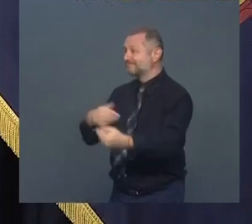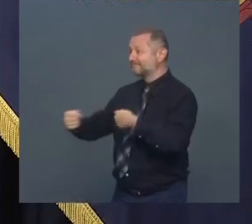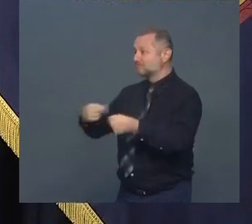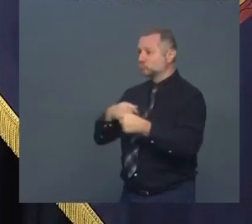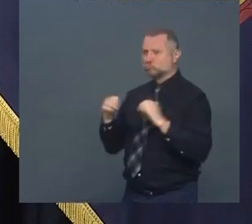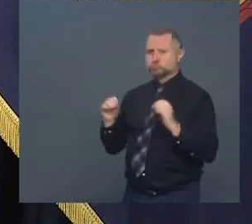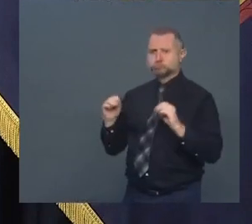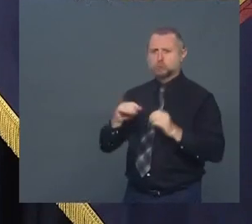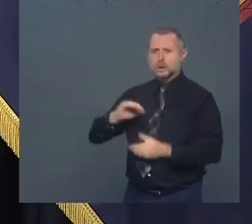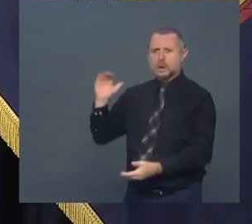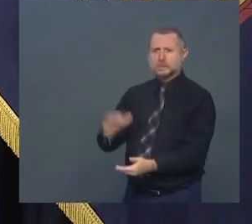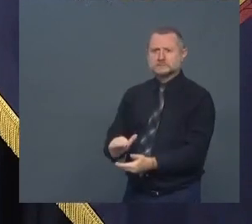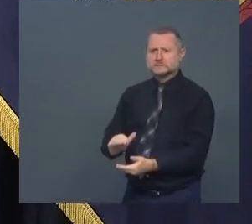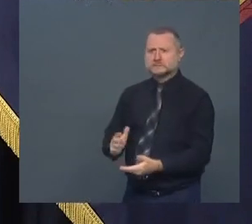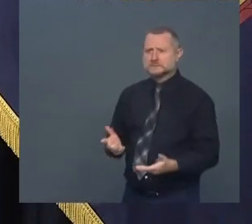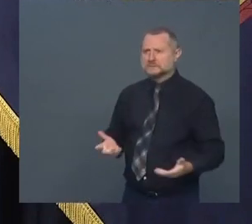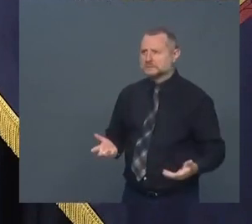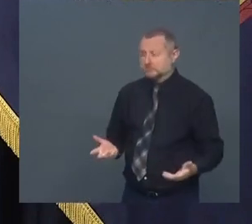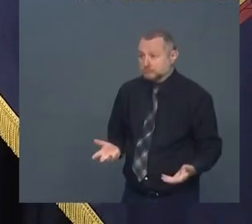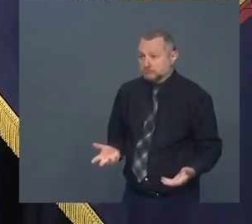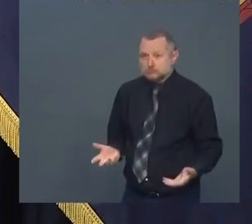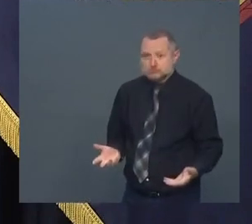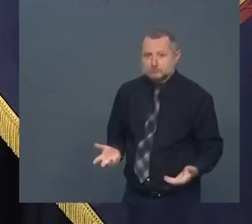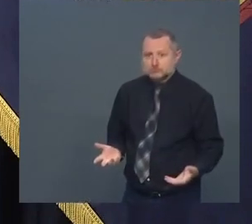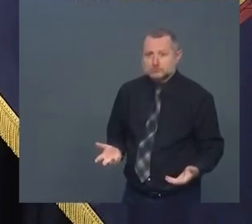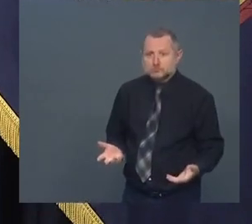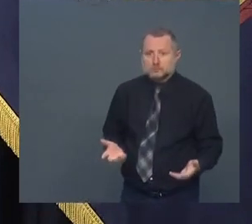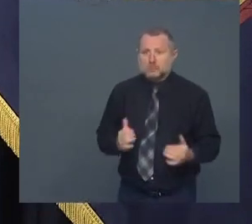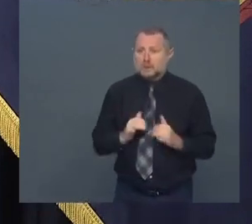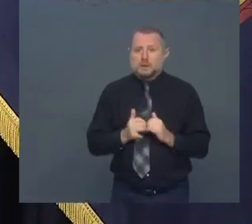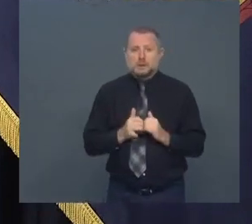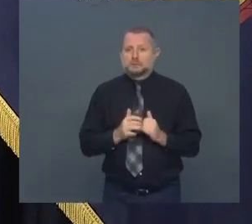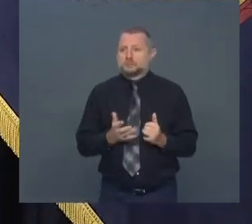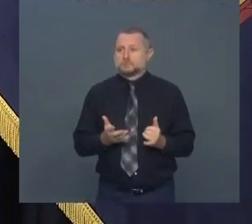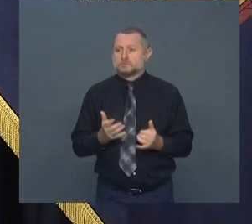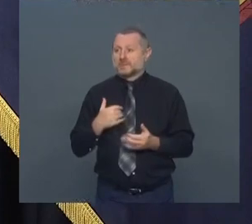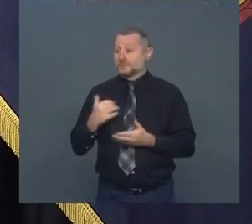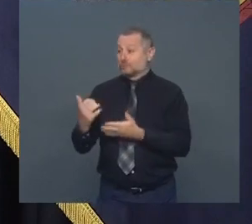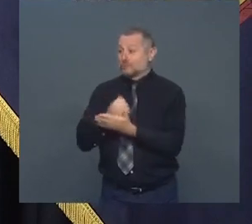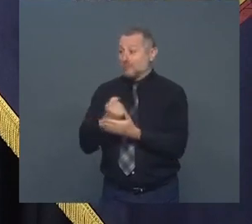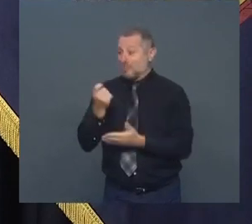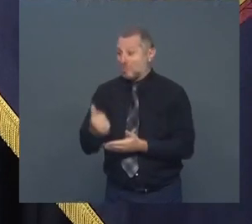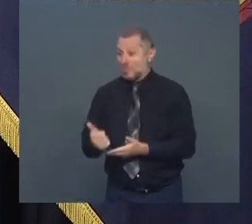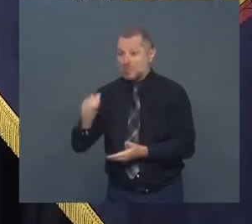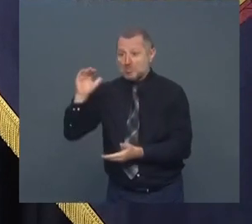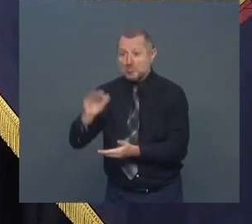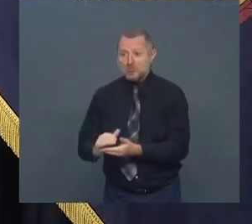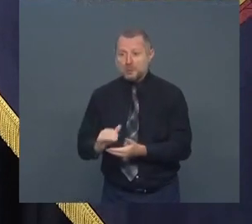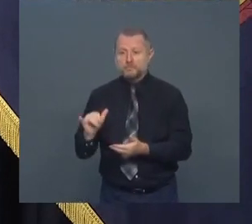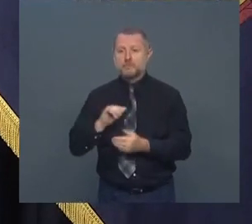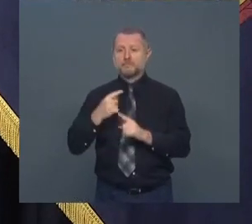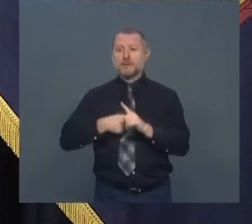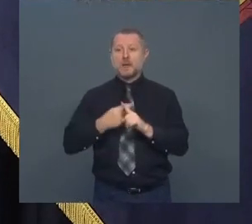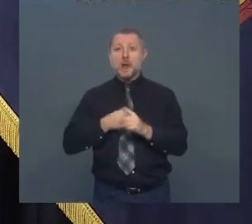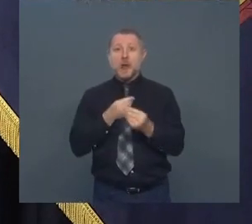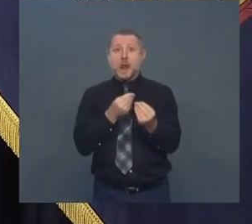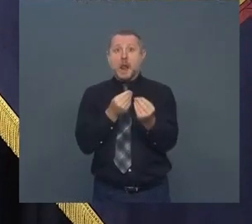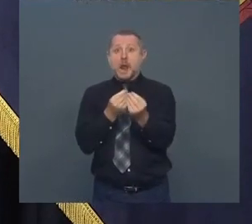So you have less revenues, the same fixed costs, and you have to pay debt service.